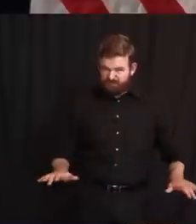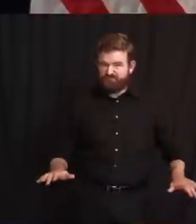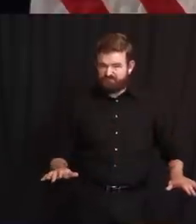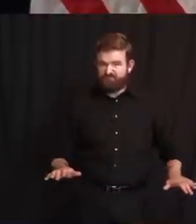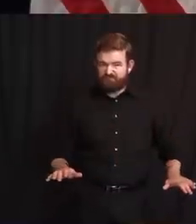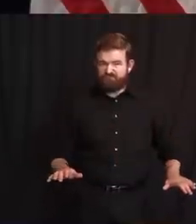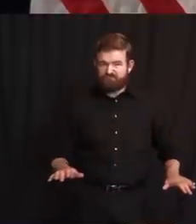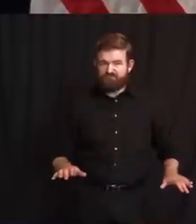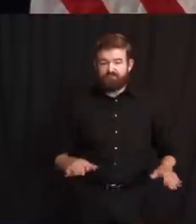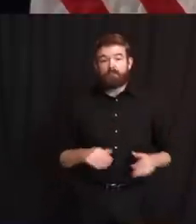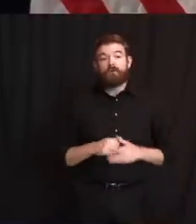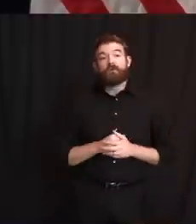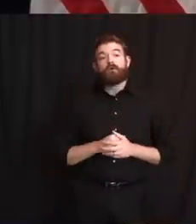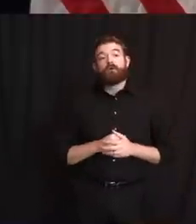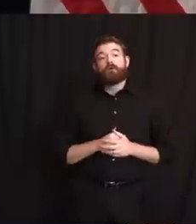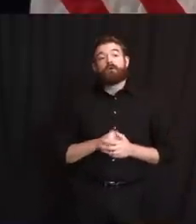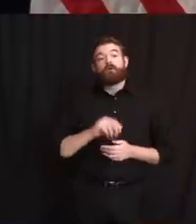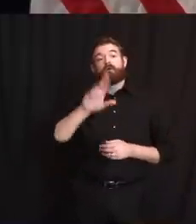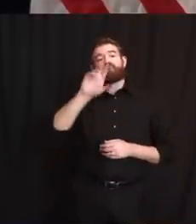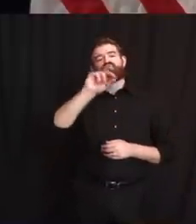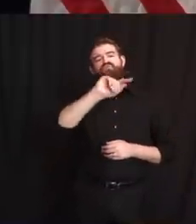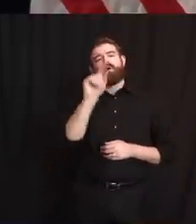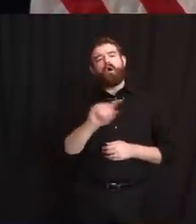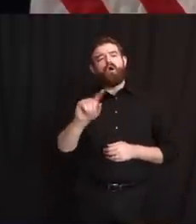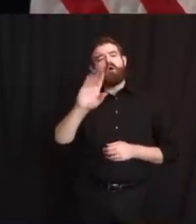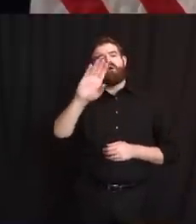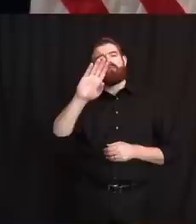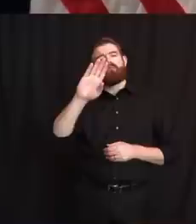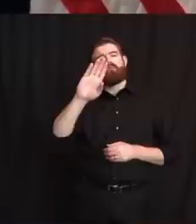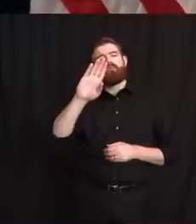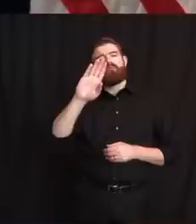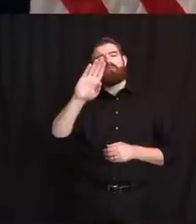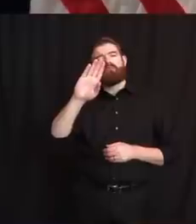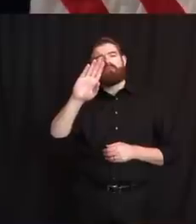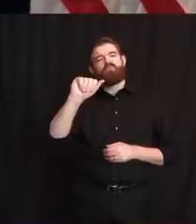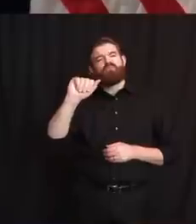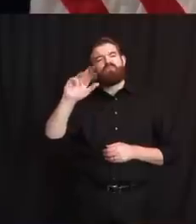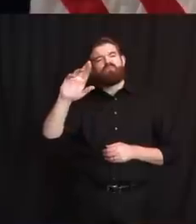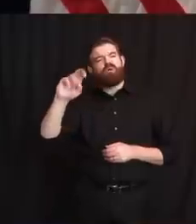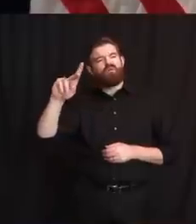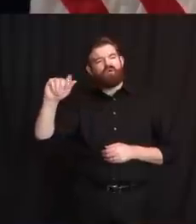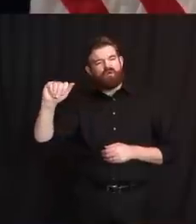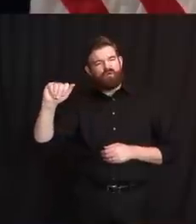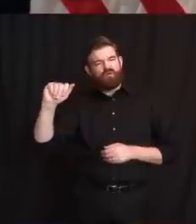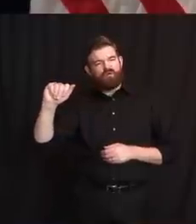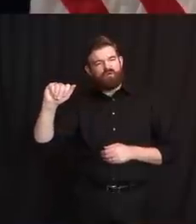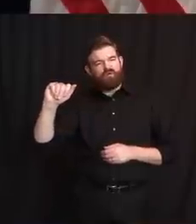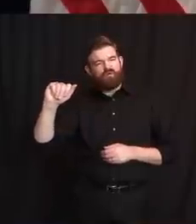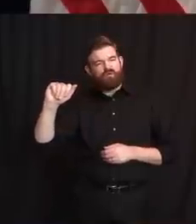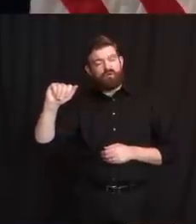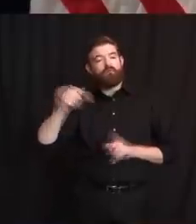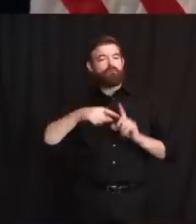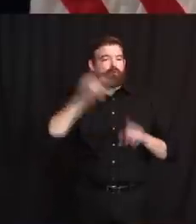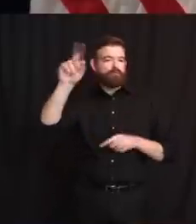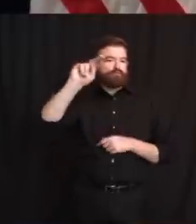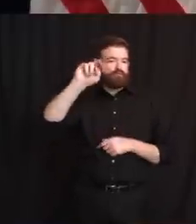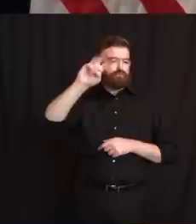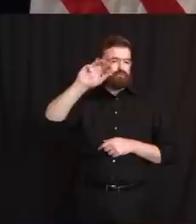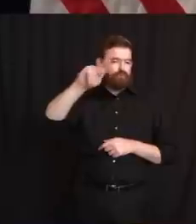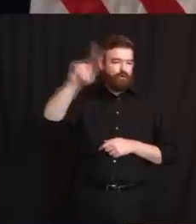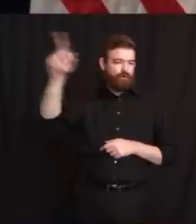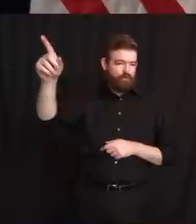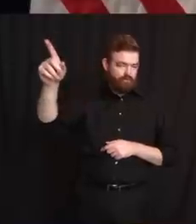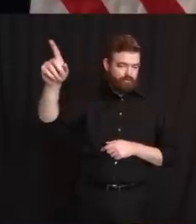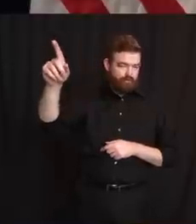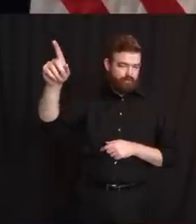extraordinary job in Newark, put out a statement that he thinks everybody who was together in that close